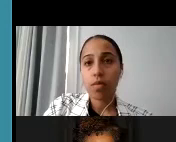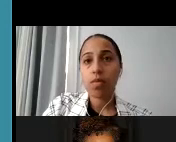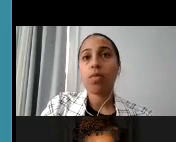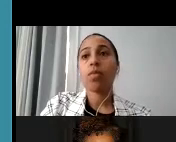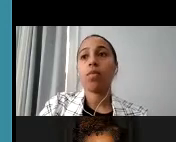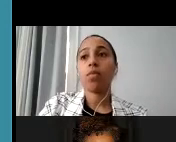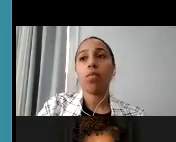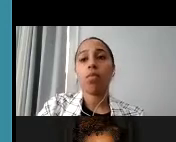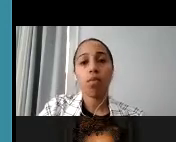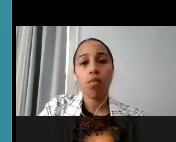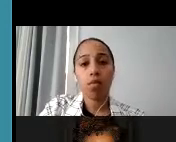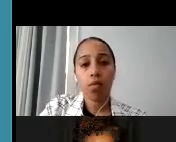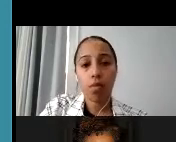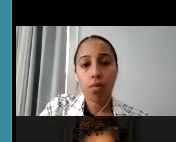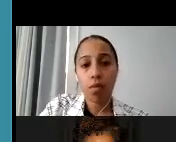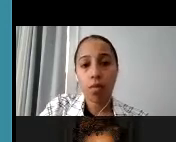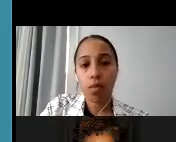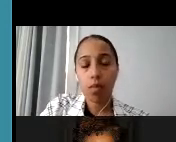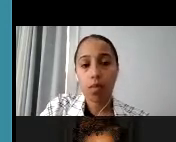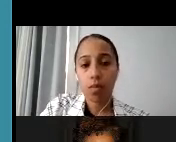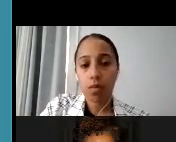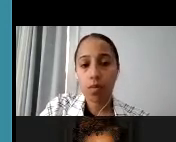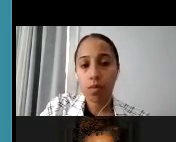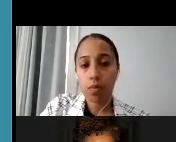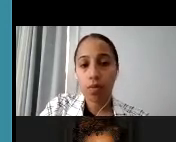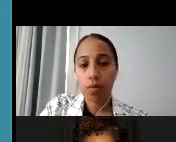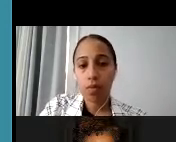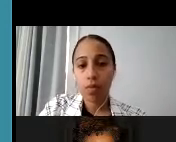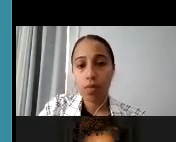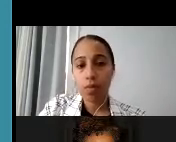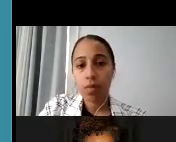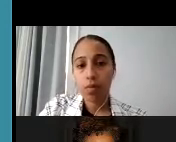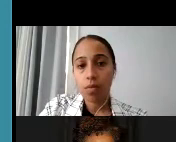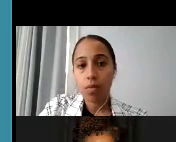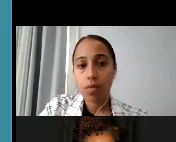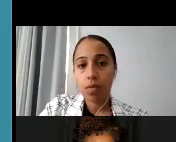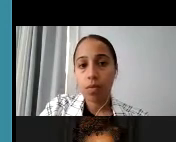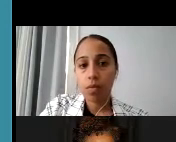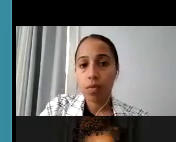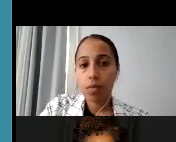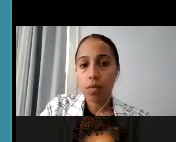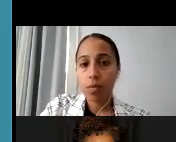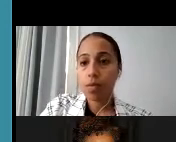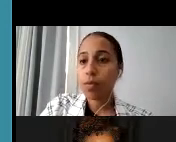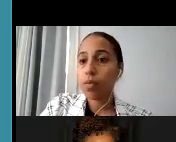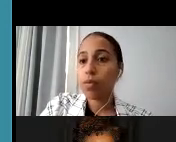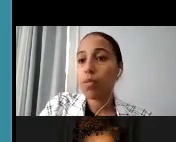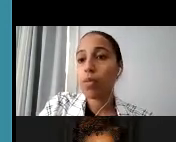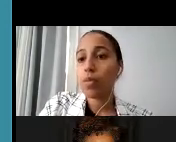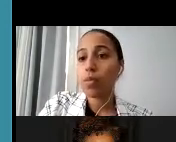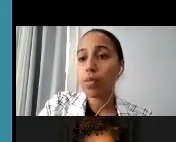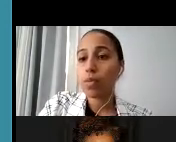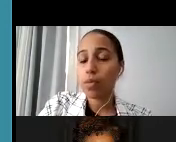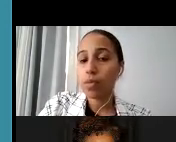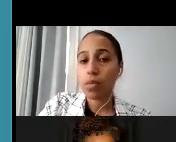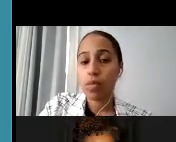in which the neighborhood is located does not exceed 150% of the statewide median